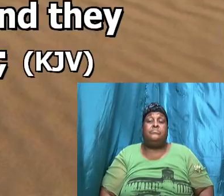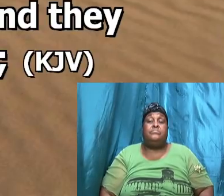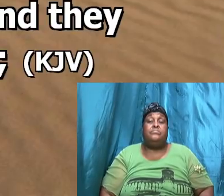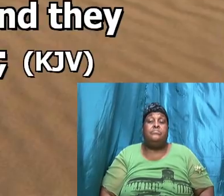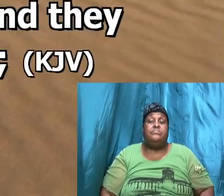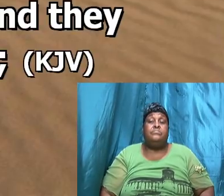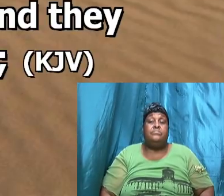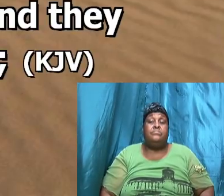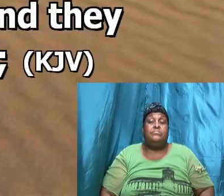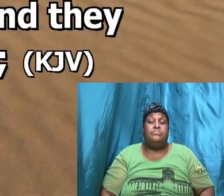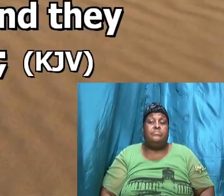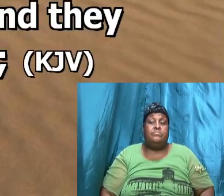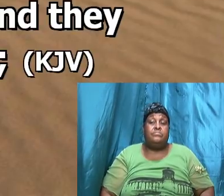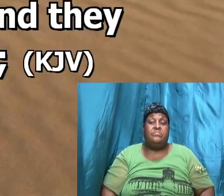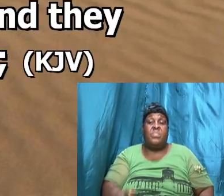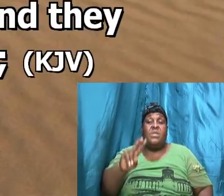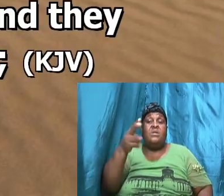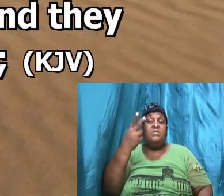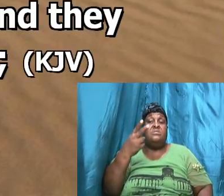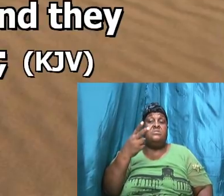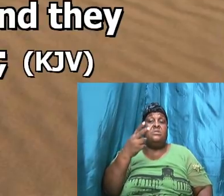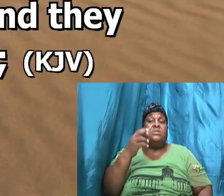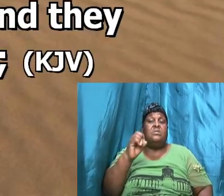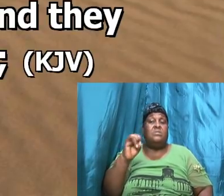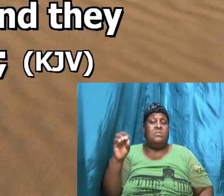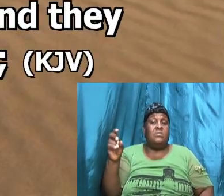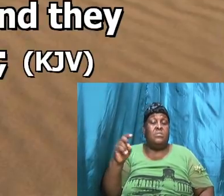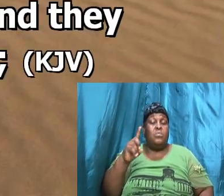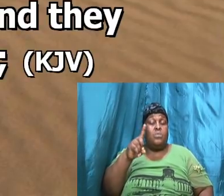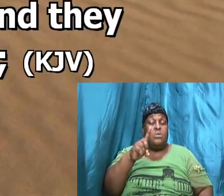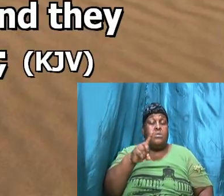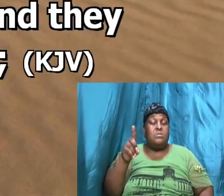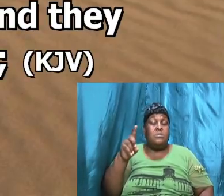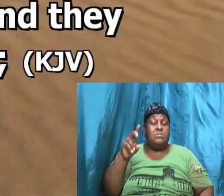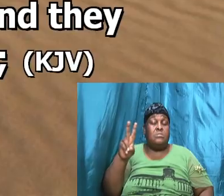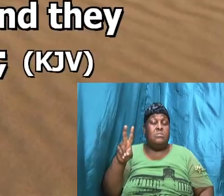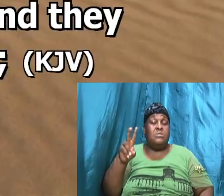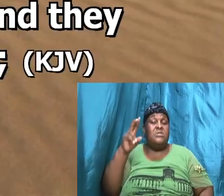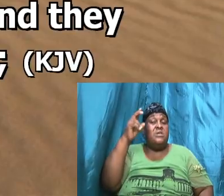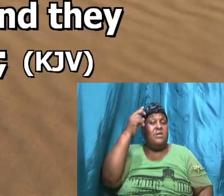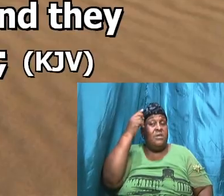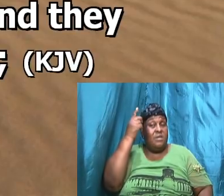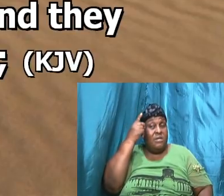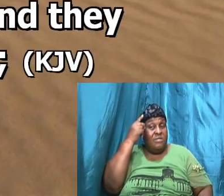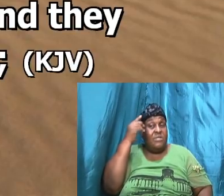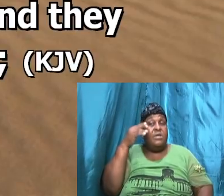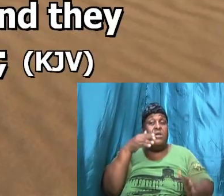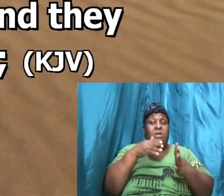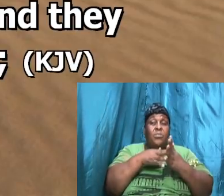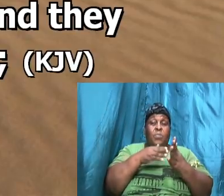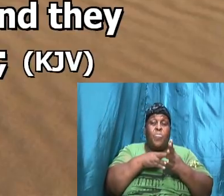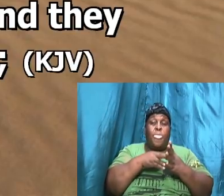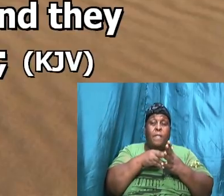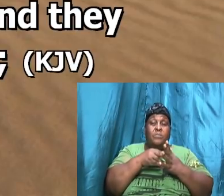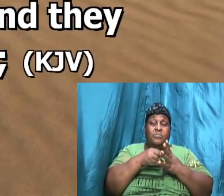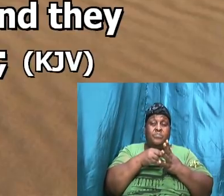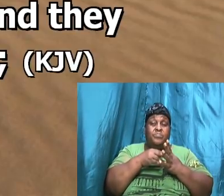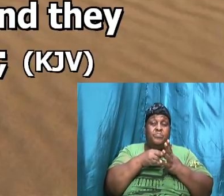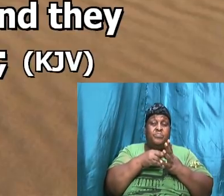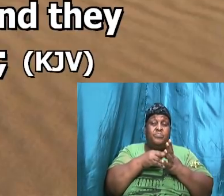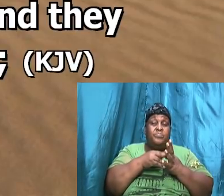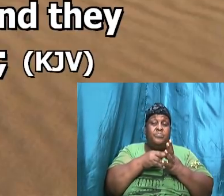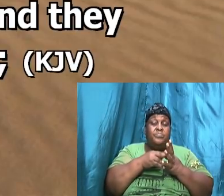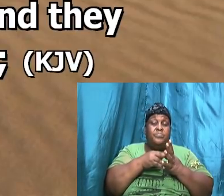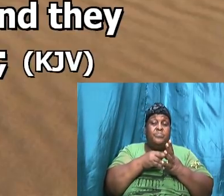in 2nd Samuel 2 1 to 2 David again I will not read this one but you can